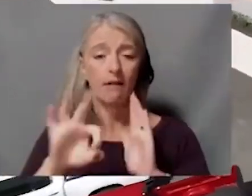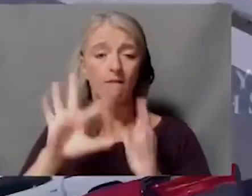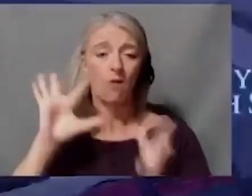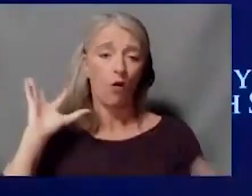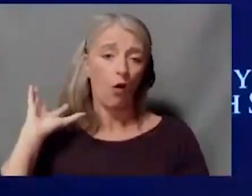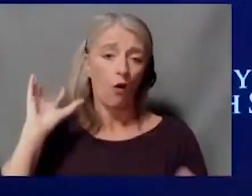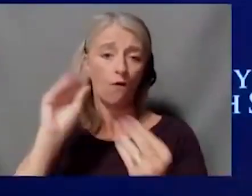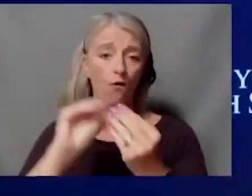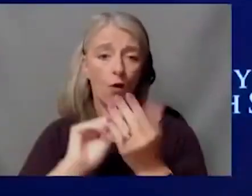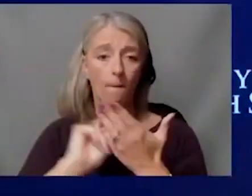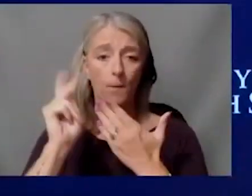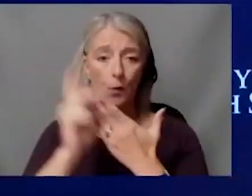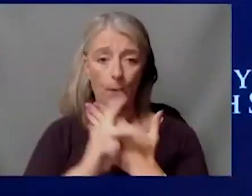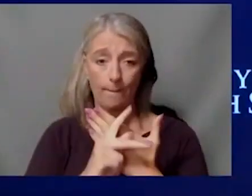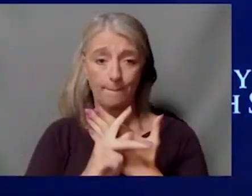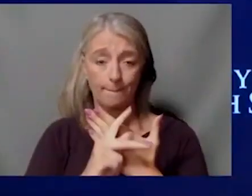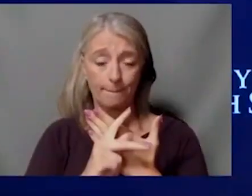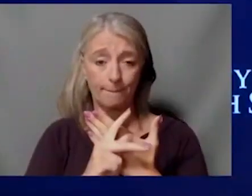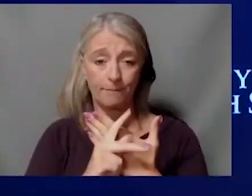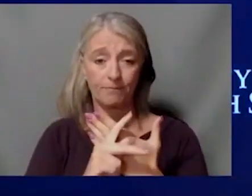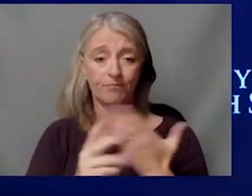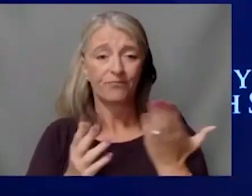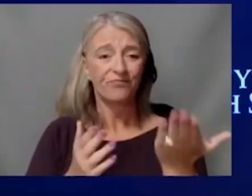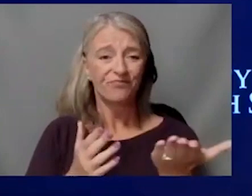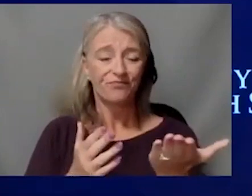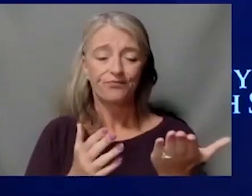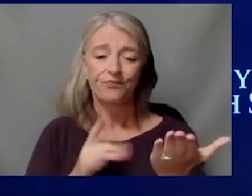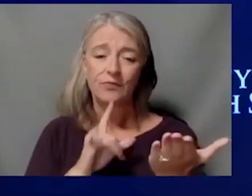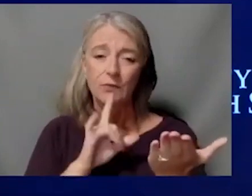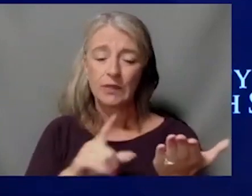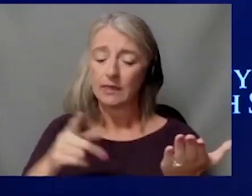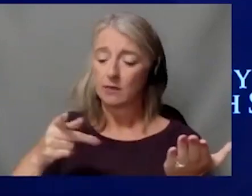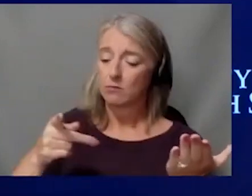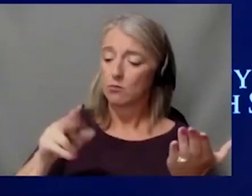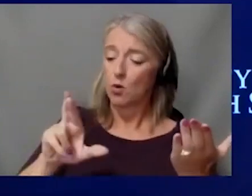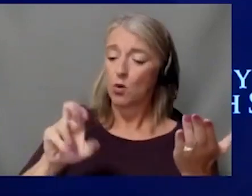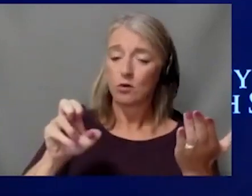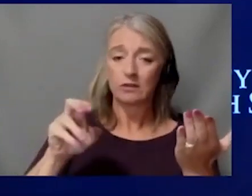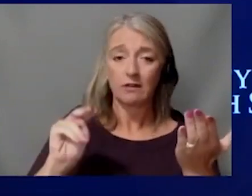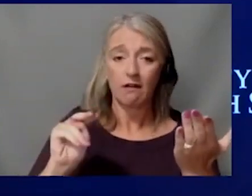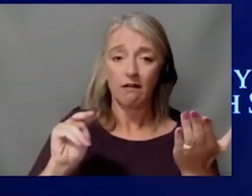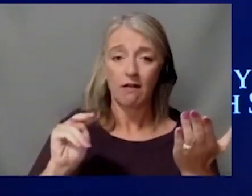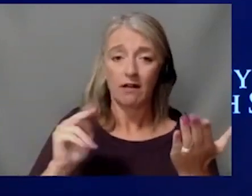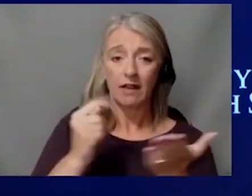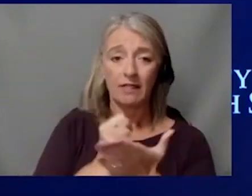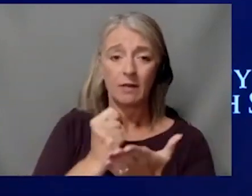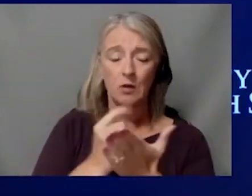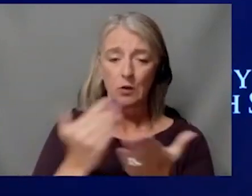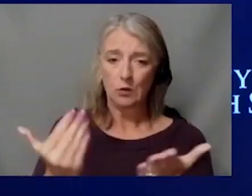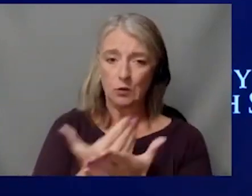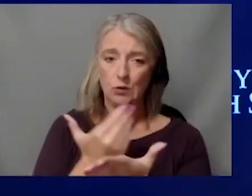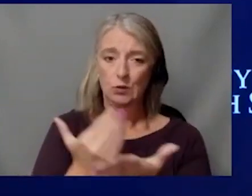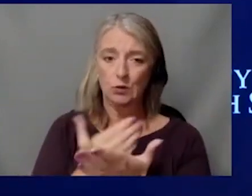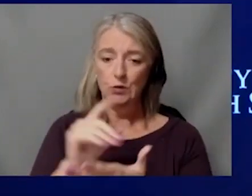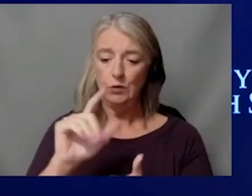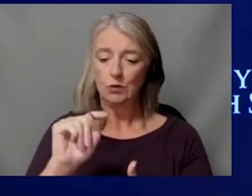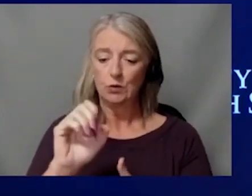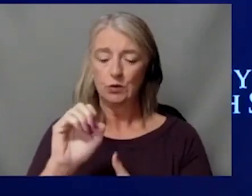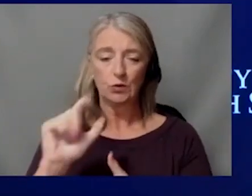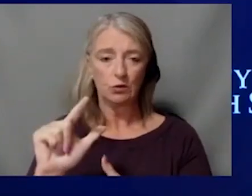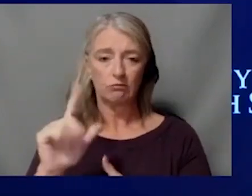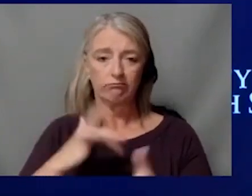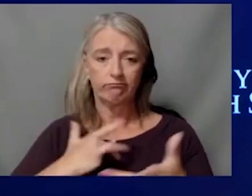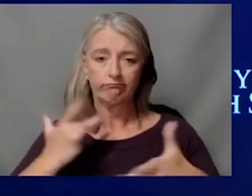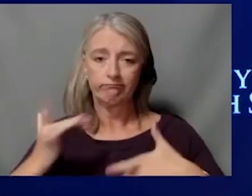this is, you know, proton therapy is certainly an important new tool. It's one of the most exciting things happening right now in radiation